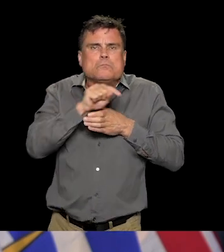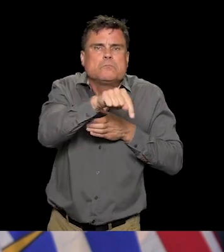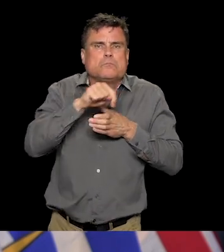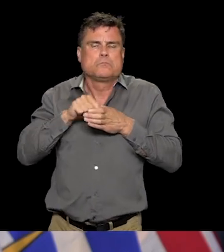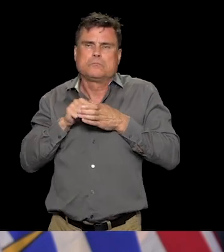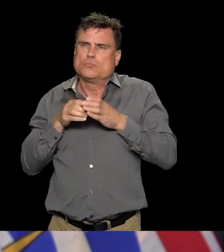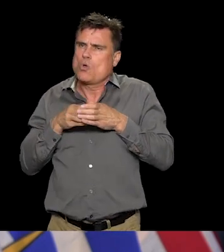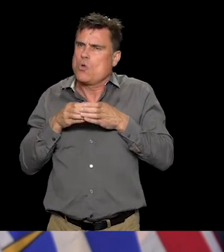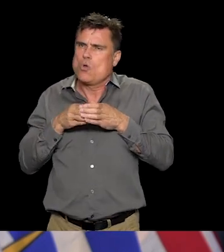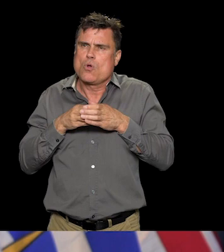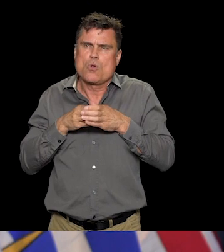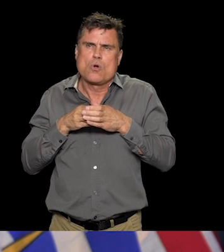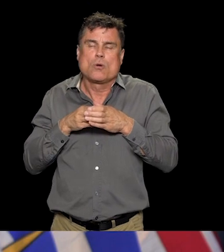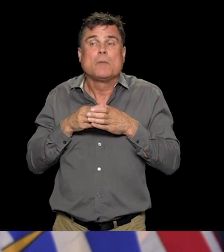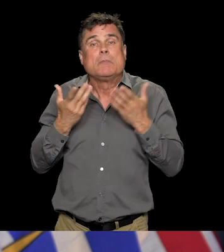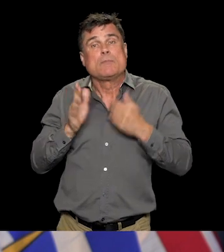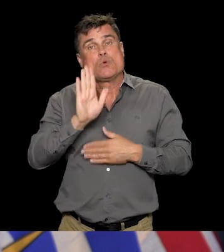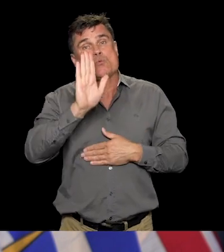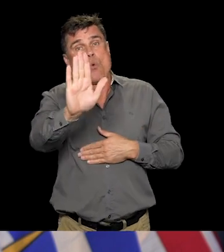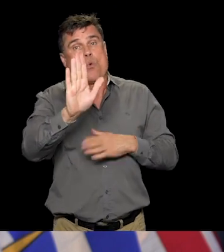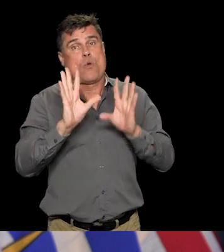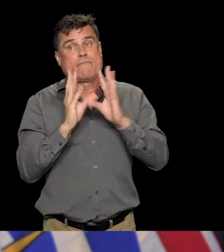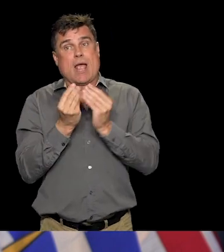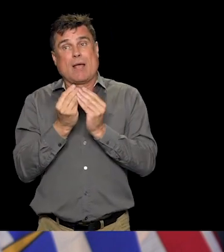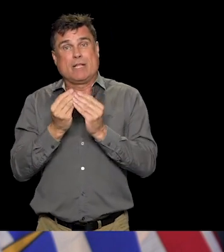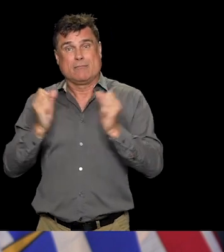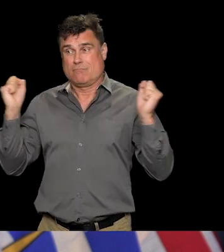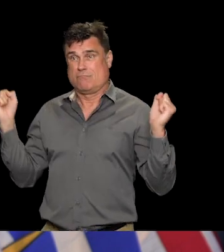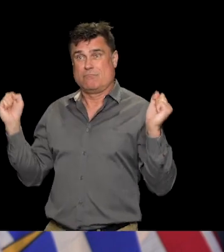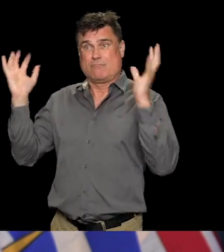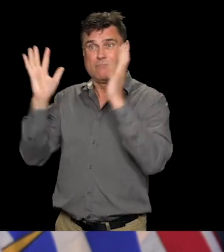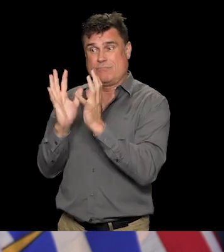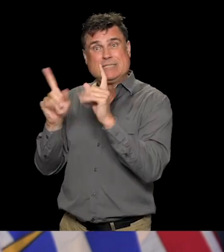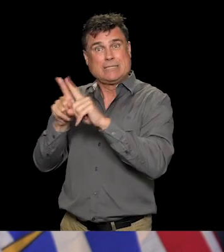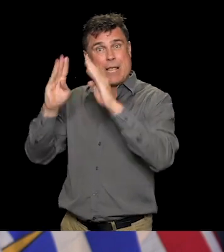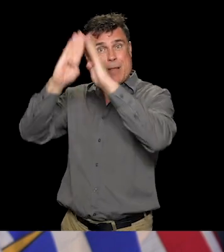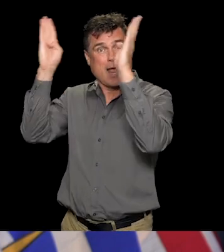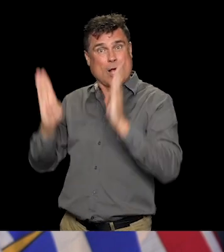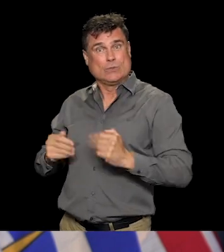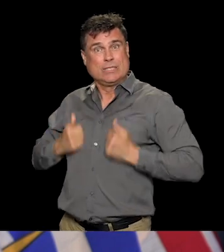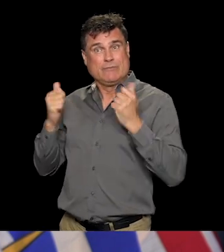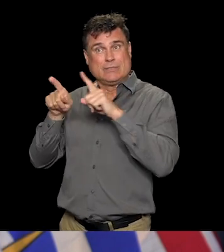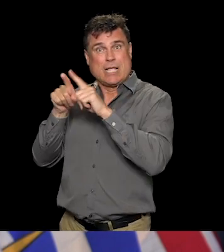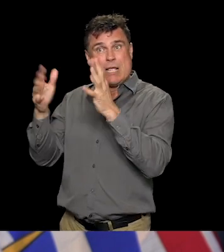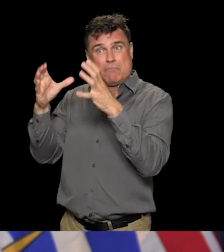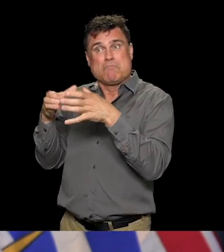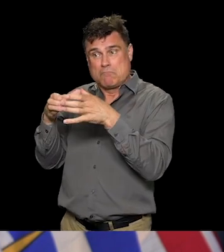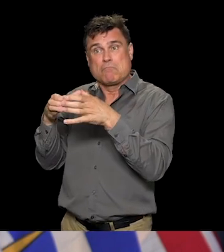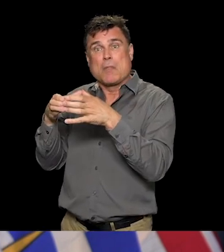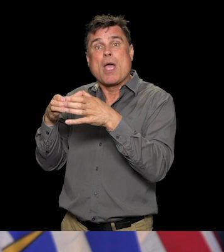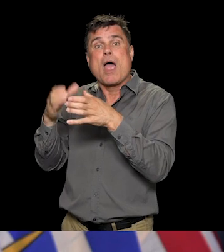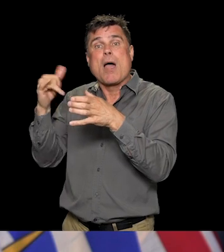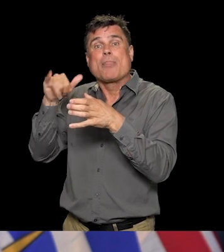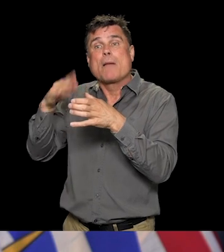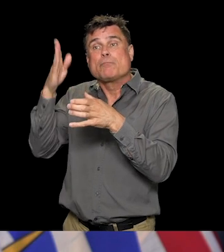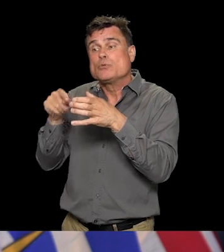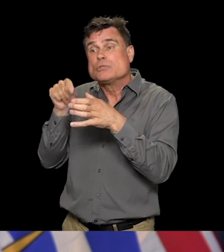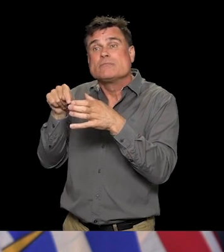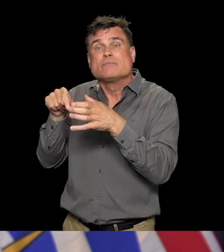of them are essential workers, whether it's healthcare workers, whether they're truckers coming back from the U.S. with essential goods, whether they're people